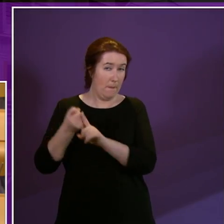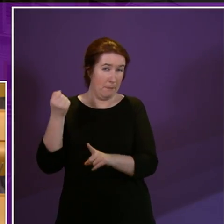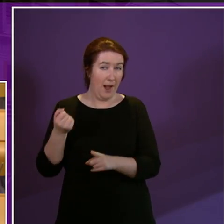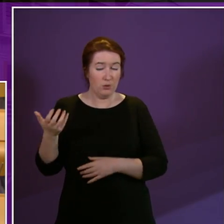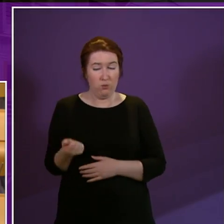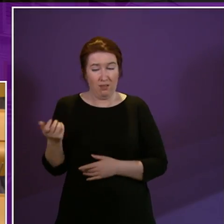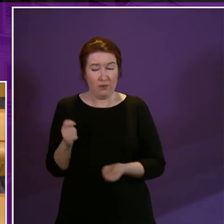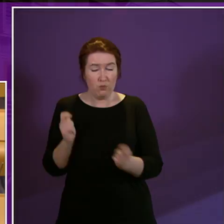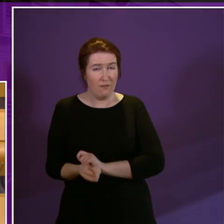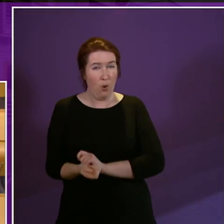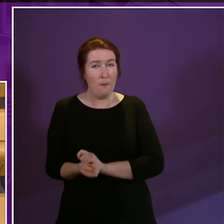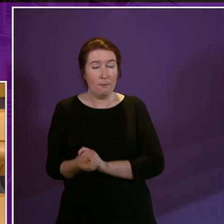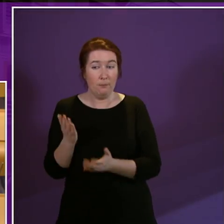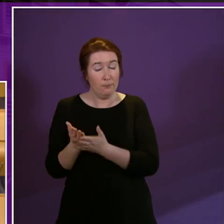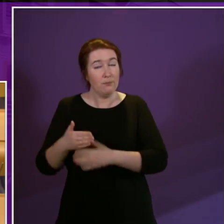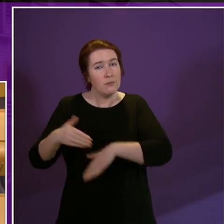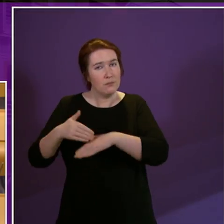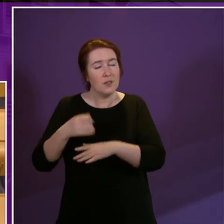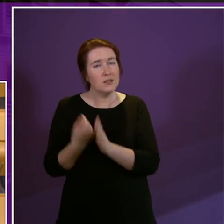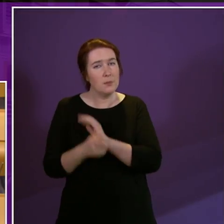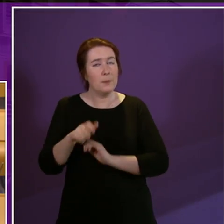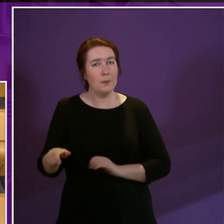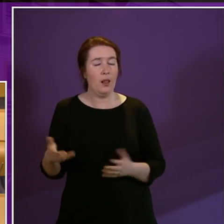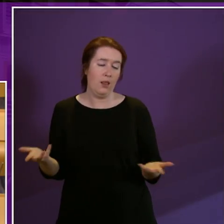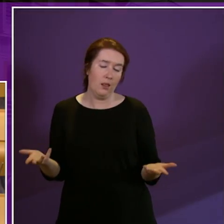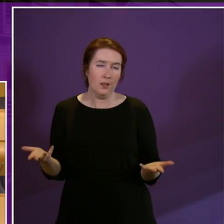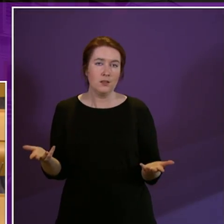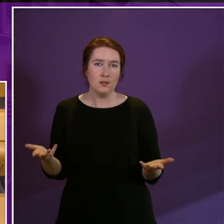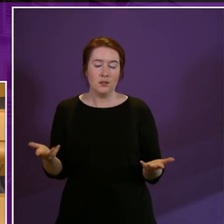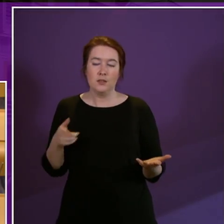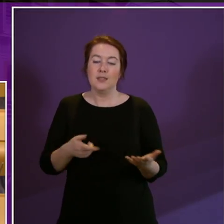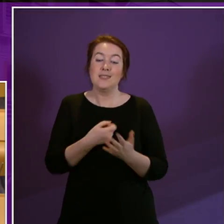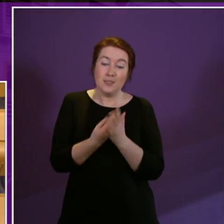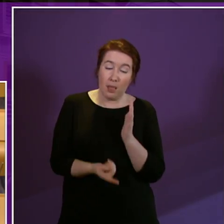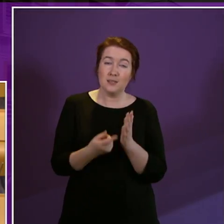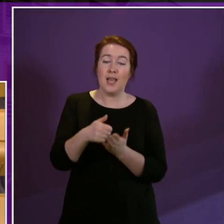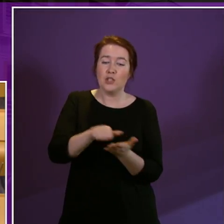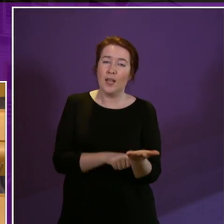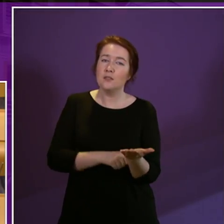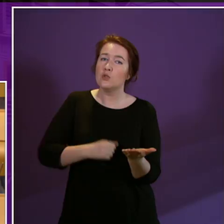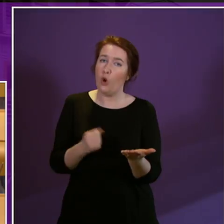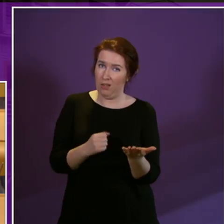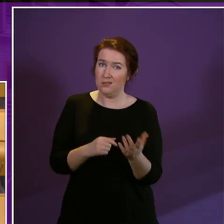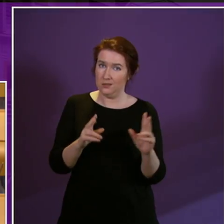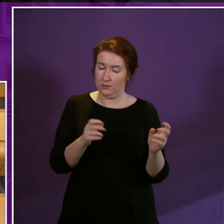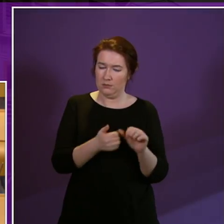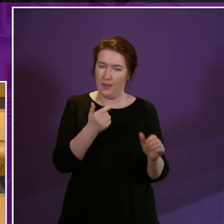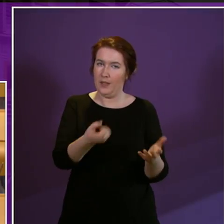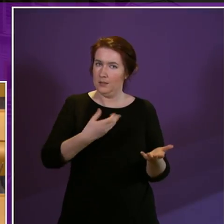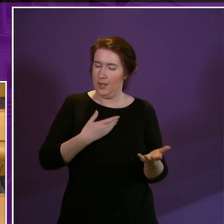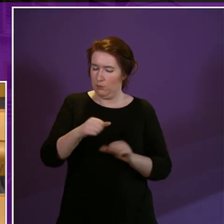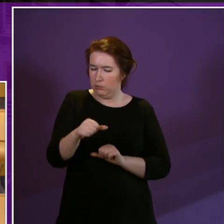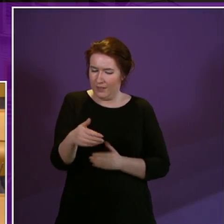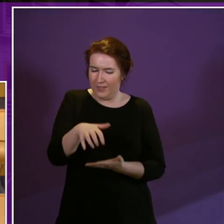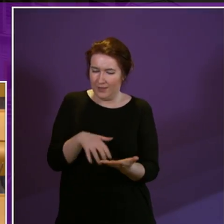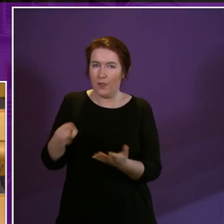of welfare reforms on disabled people. The Disability Agenda Scotland sent through a brief for this event, for